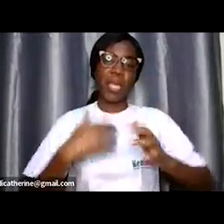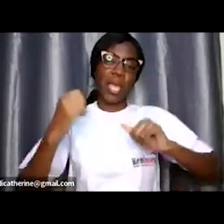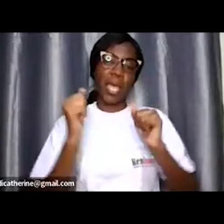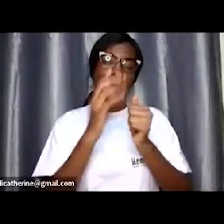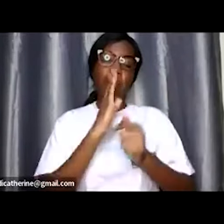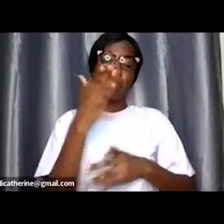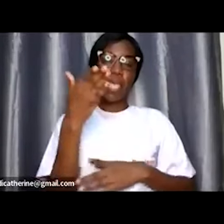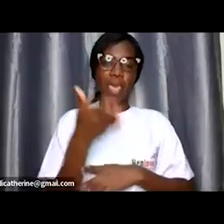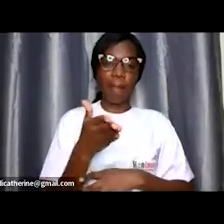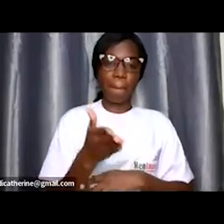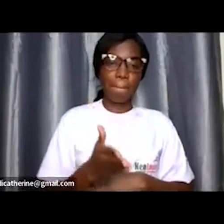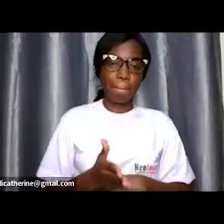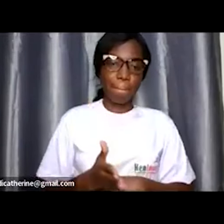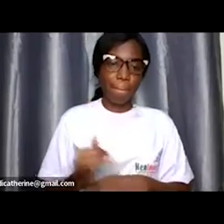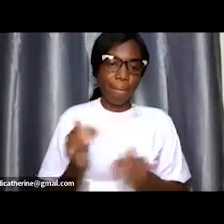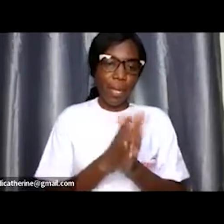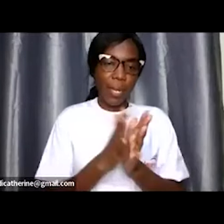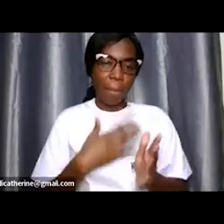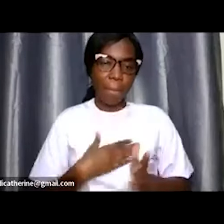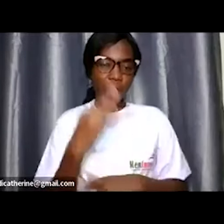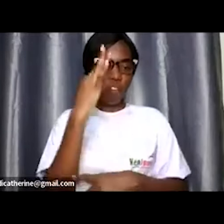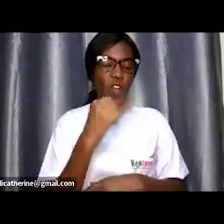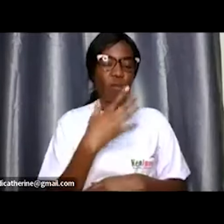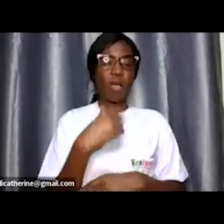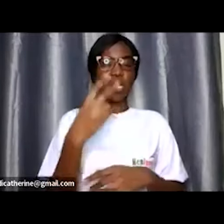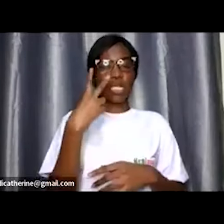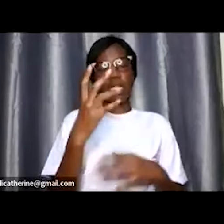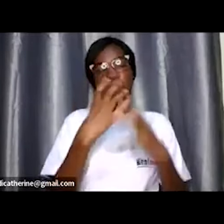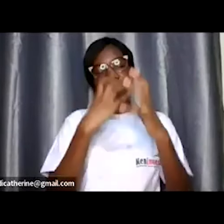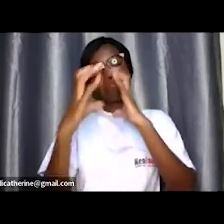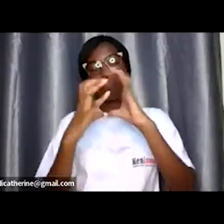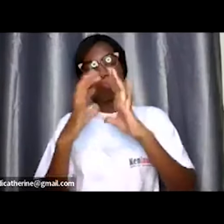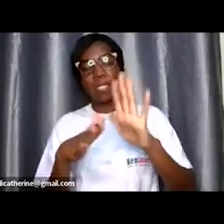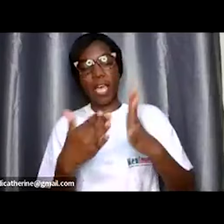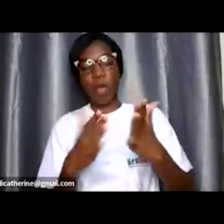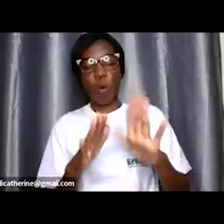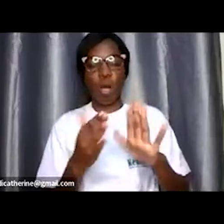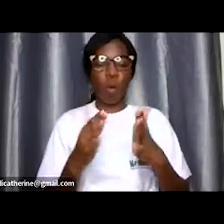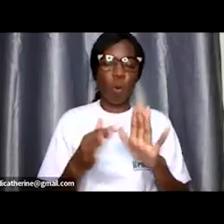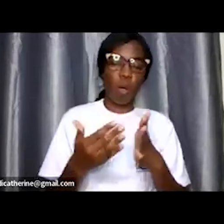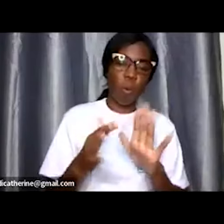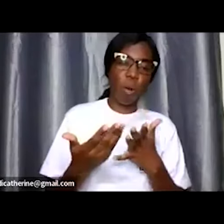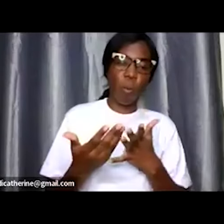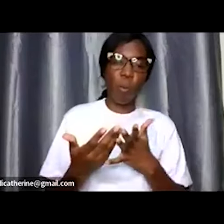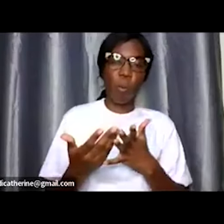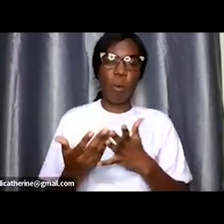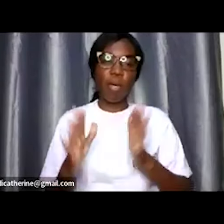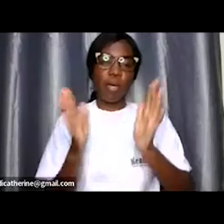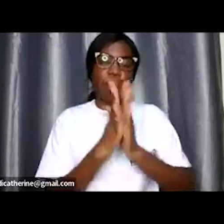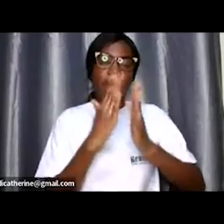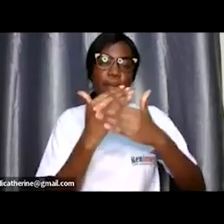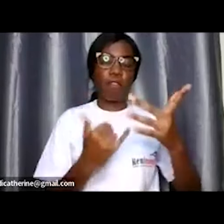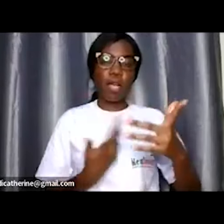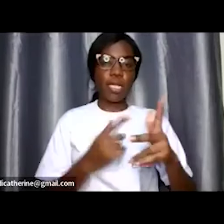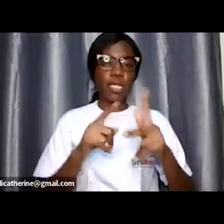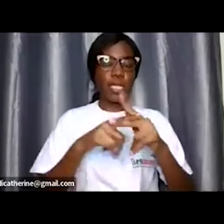here um i'm looking forward to the conversation we are going to have and uh uh before we start on of course my